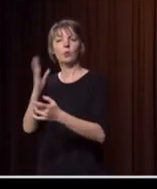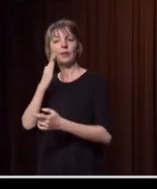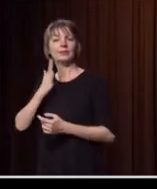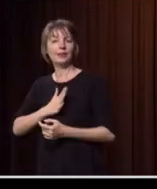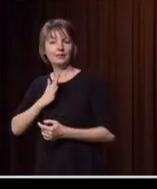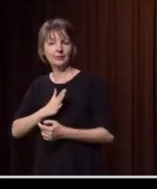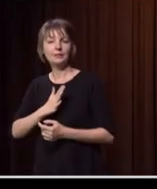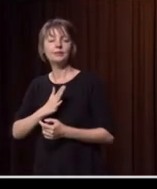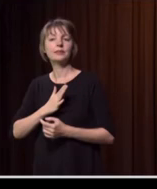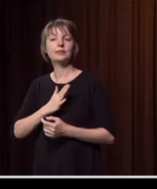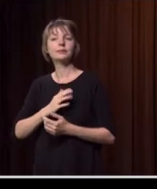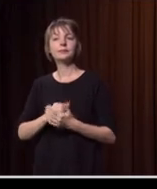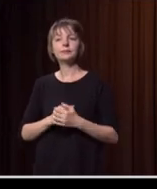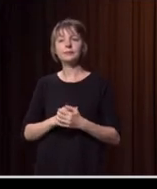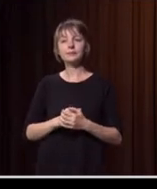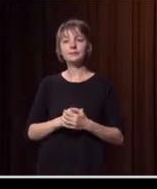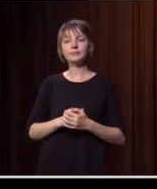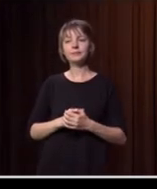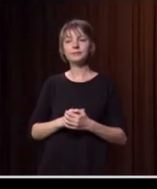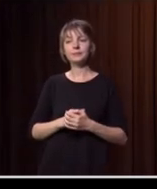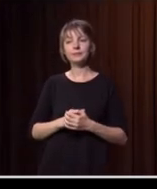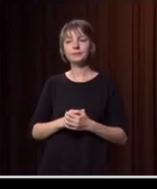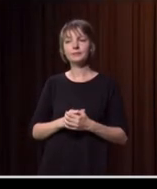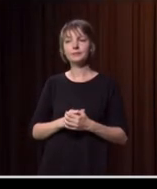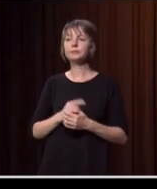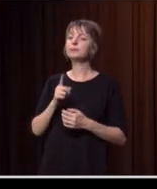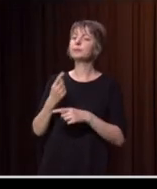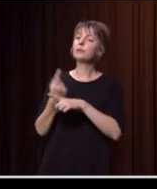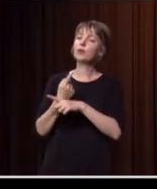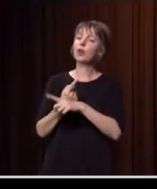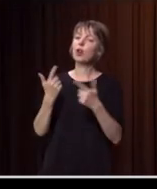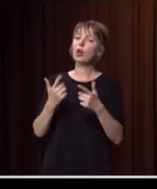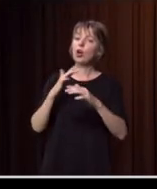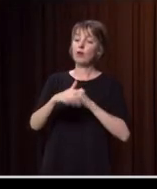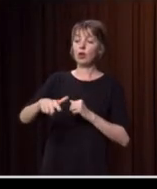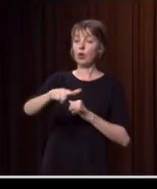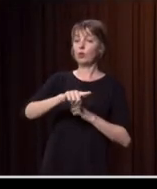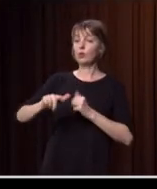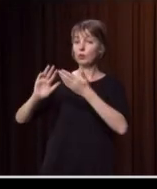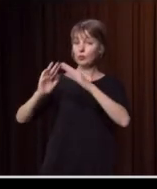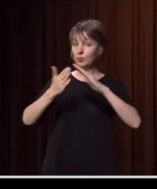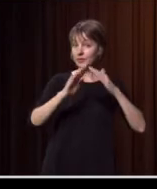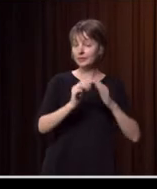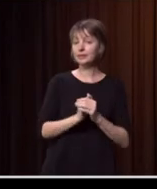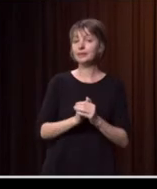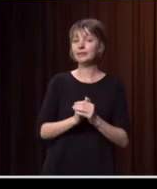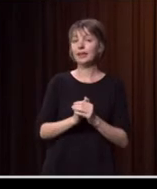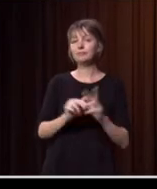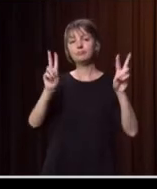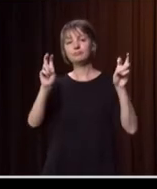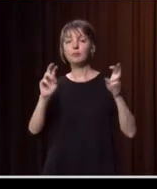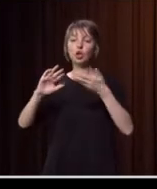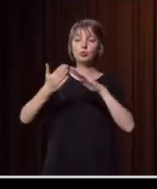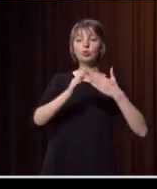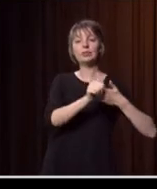prioritised by those local communities. I hear you talk a lot about local communities and community led solutions